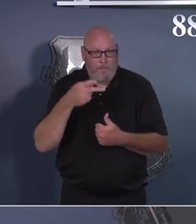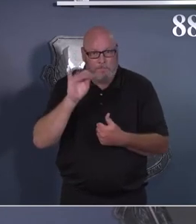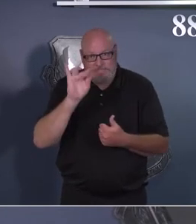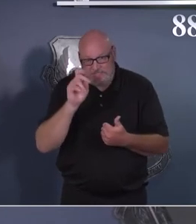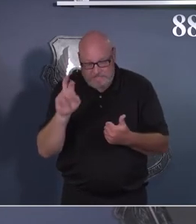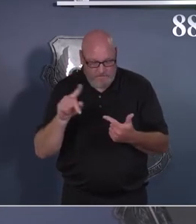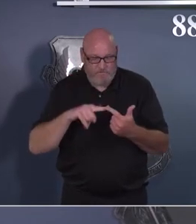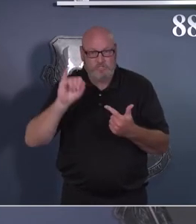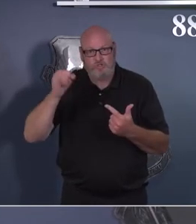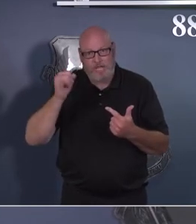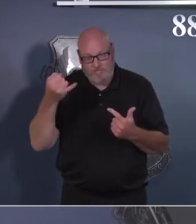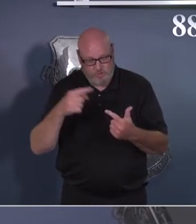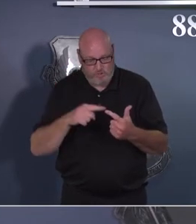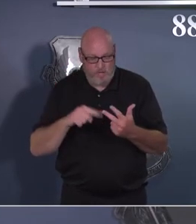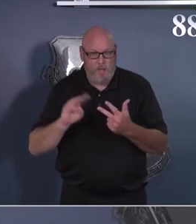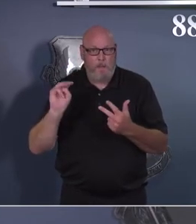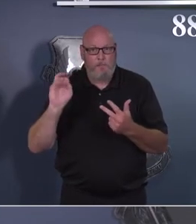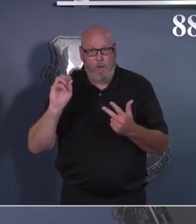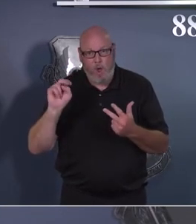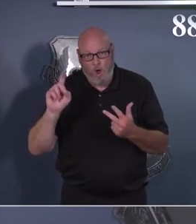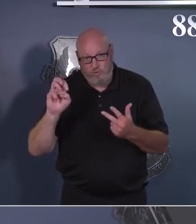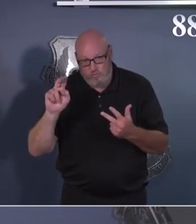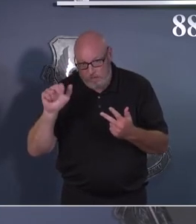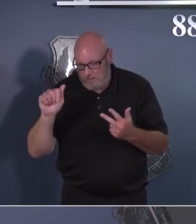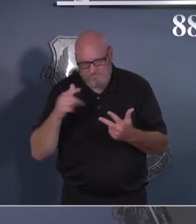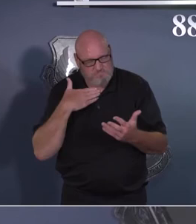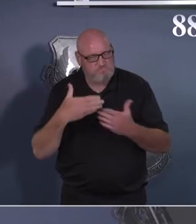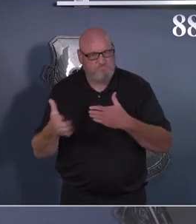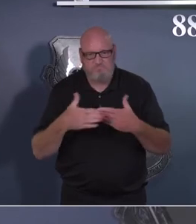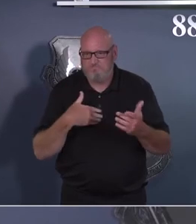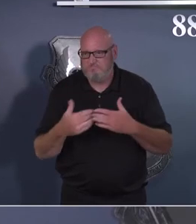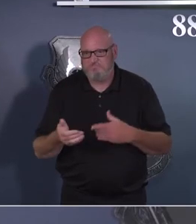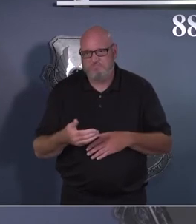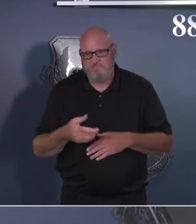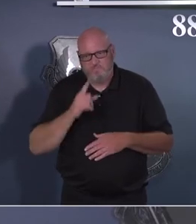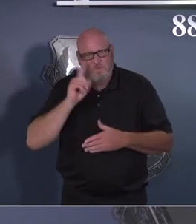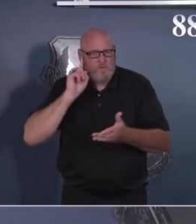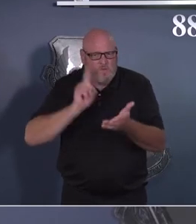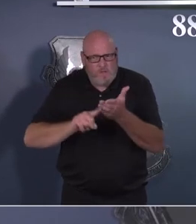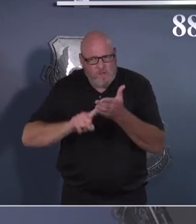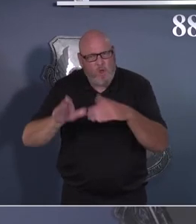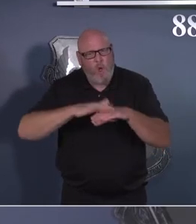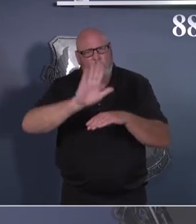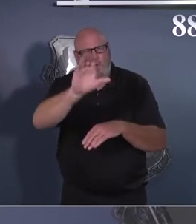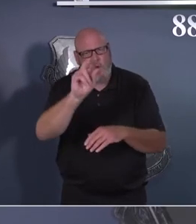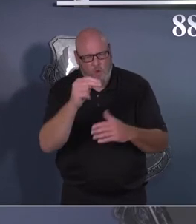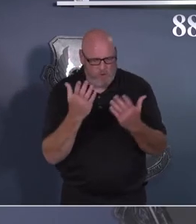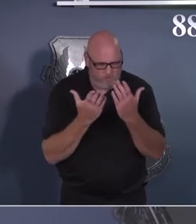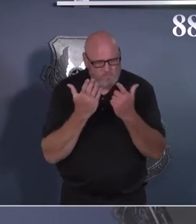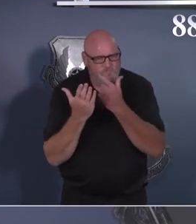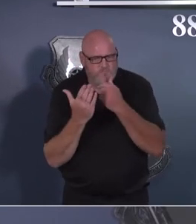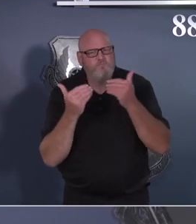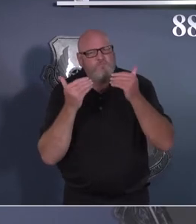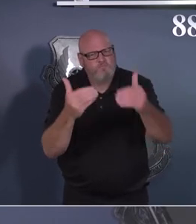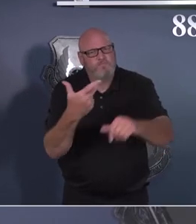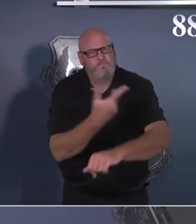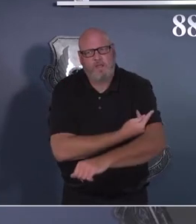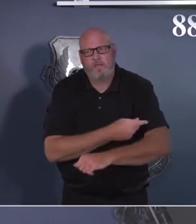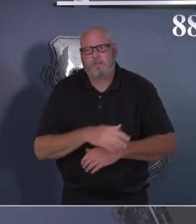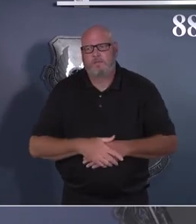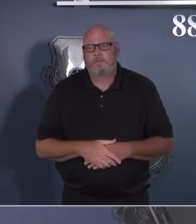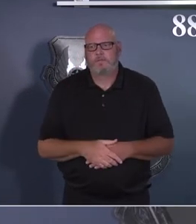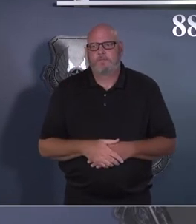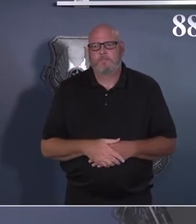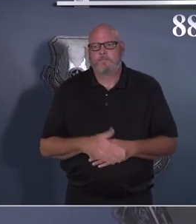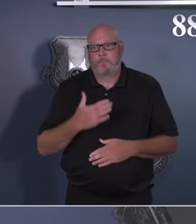arm up. Take a look at that. I know Beth and I, we made the tough decision to have our 13-year-old son Adam start the vaccination process.